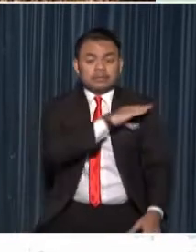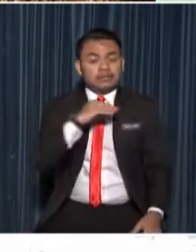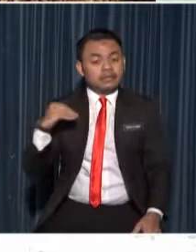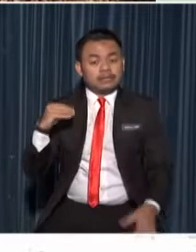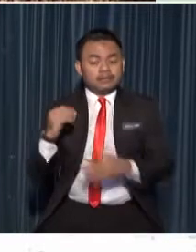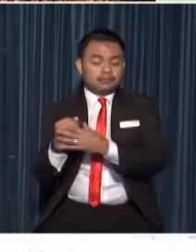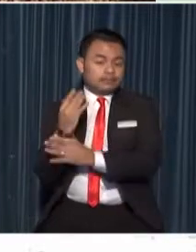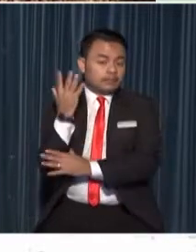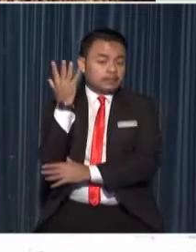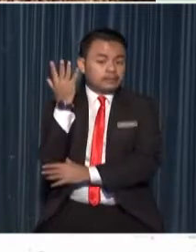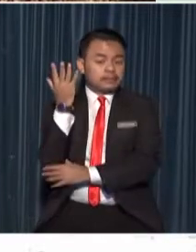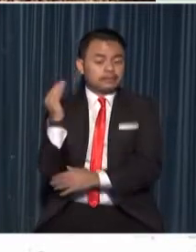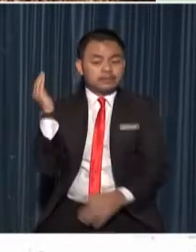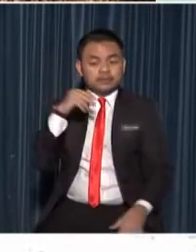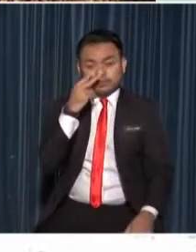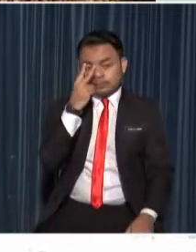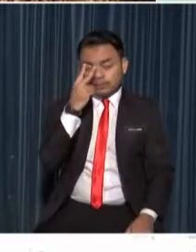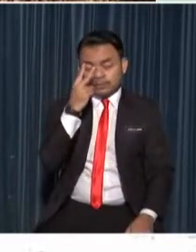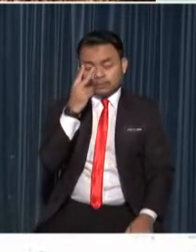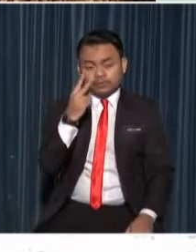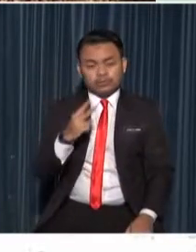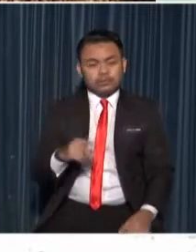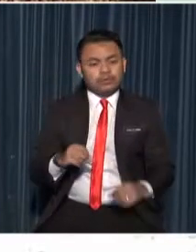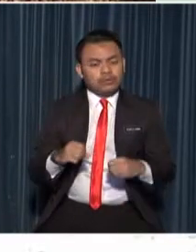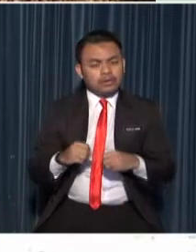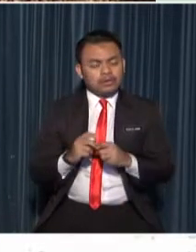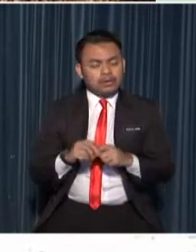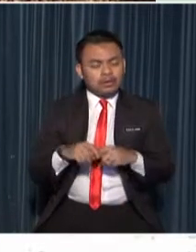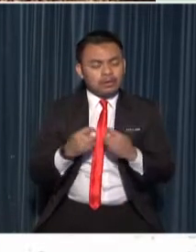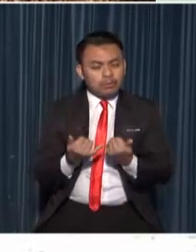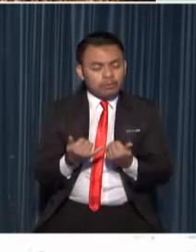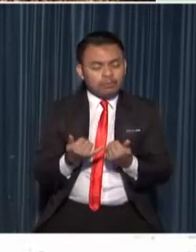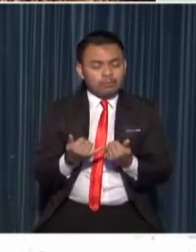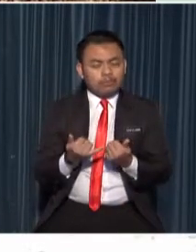look at how reproduction occurs in plants